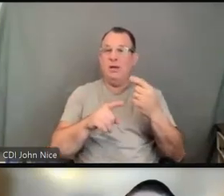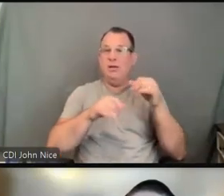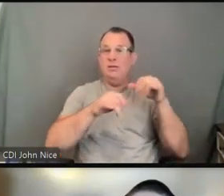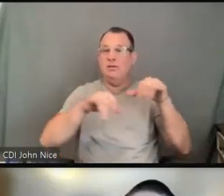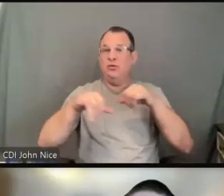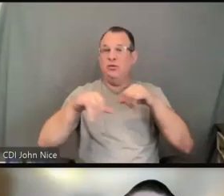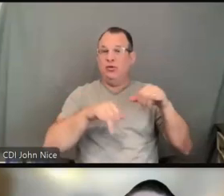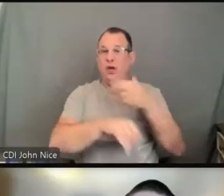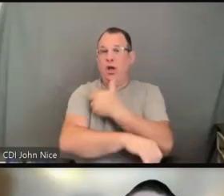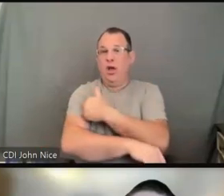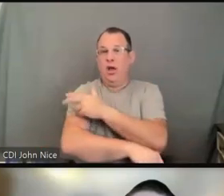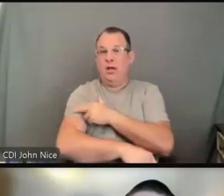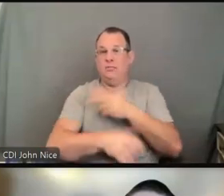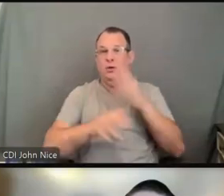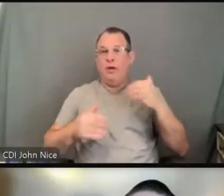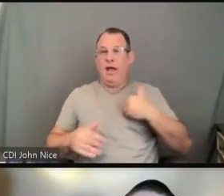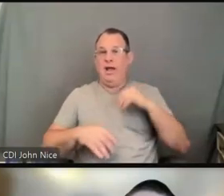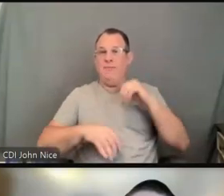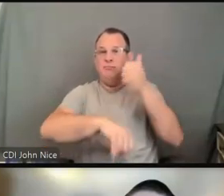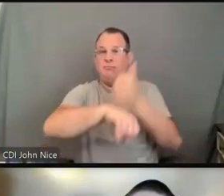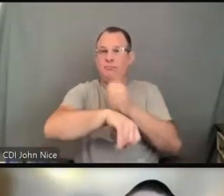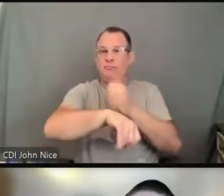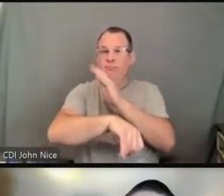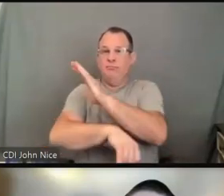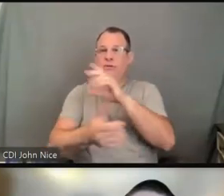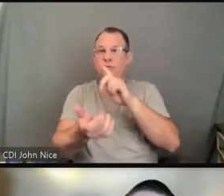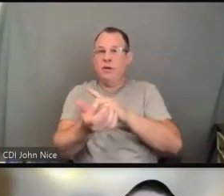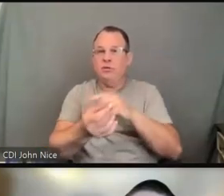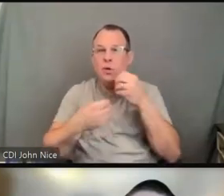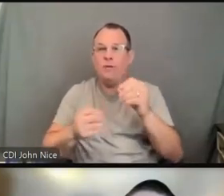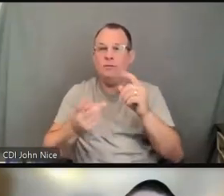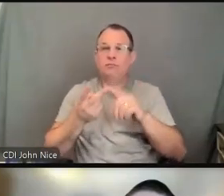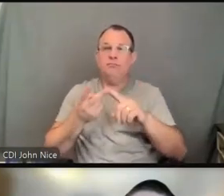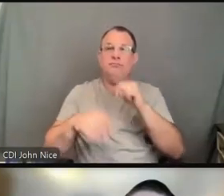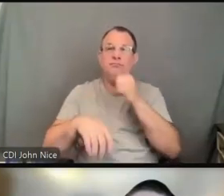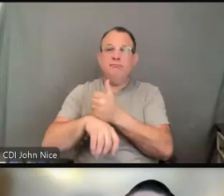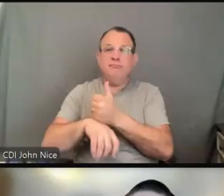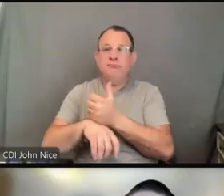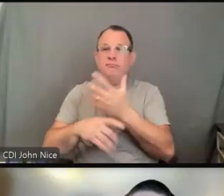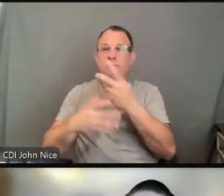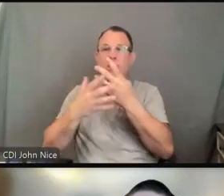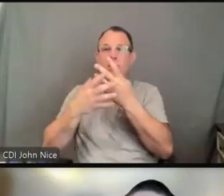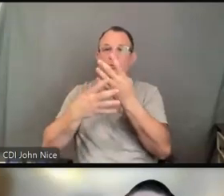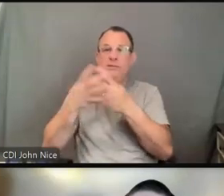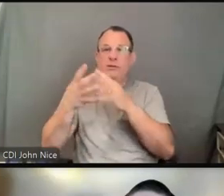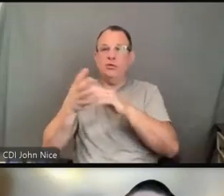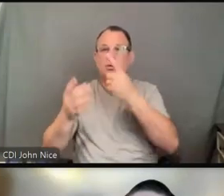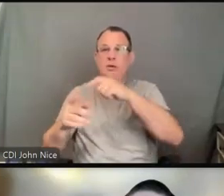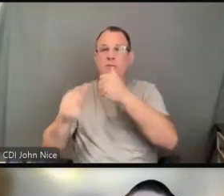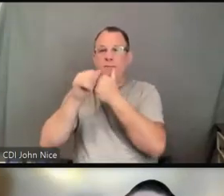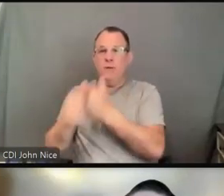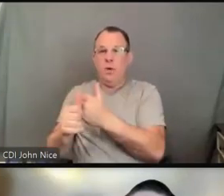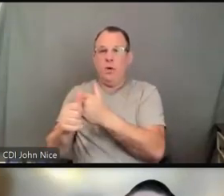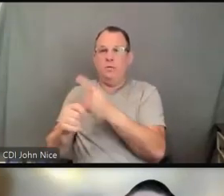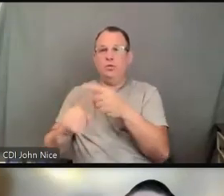place, or a doctor's office already has in place, a certain schedule that they follow to upgrade their equipment